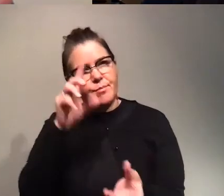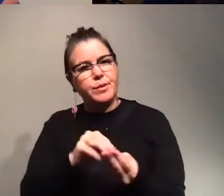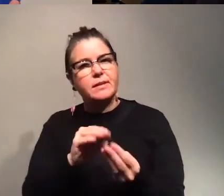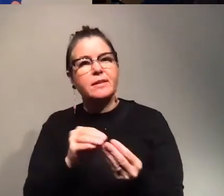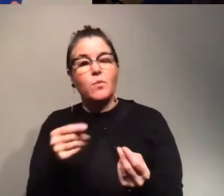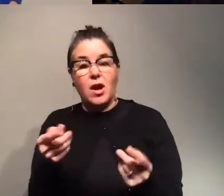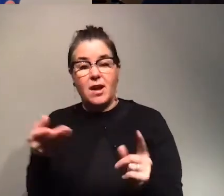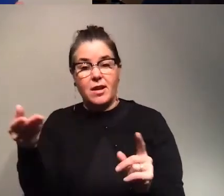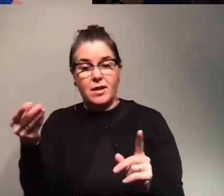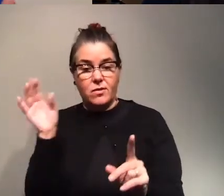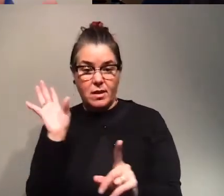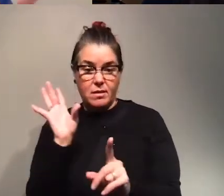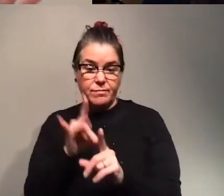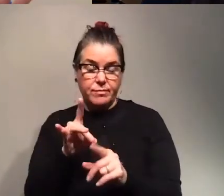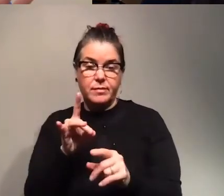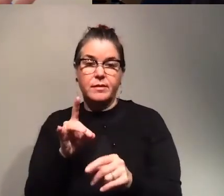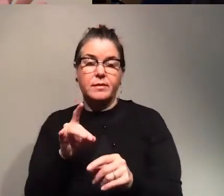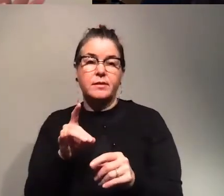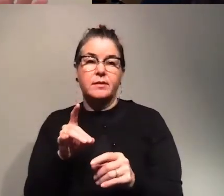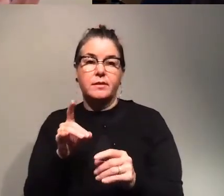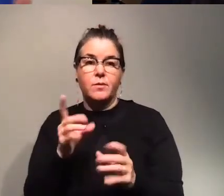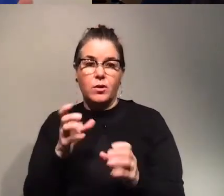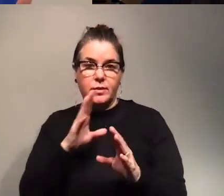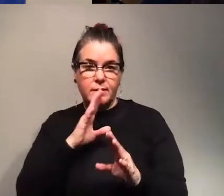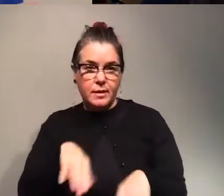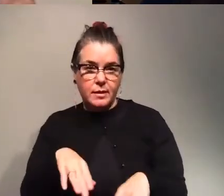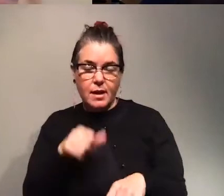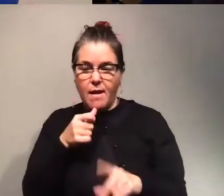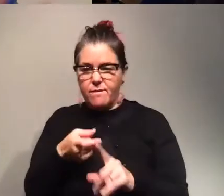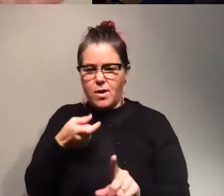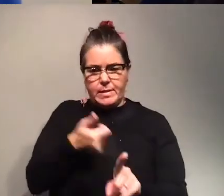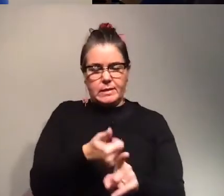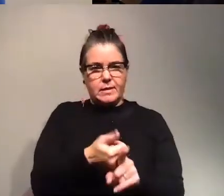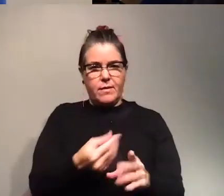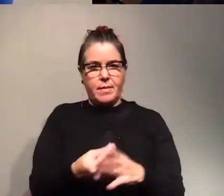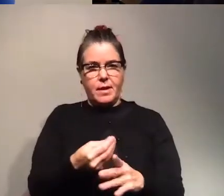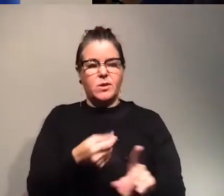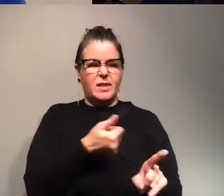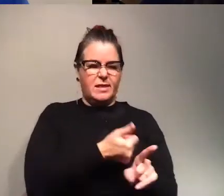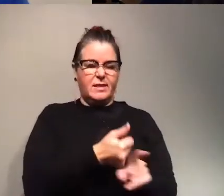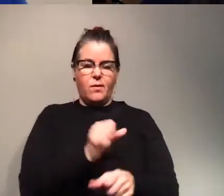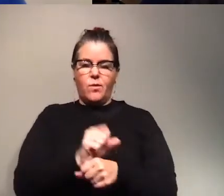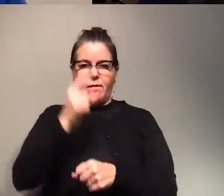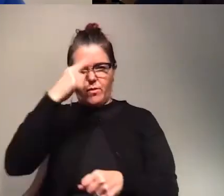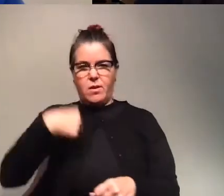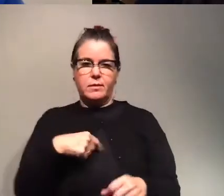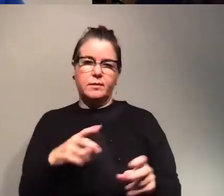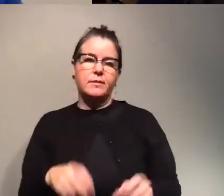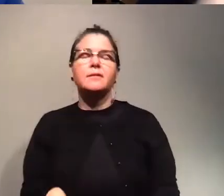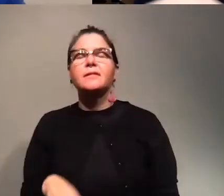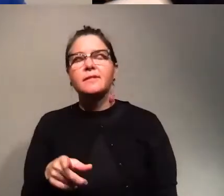are introducing to silence is not from it so it's going to do it so yeah it's funny